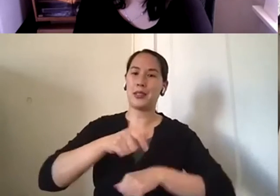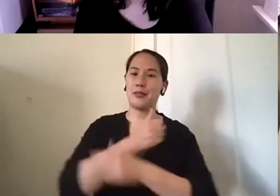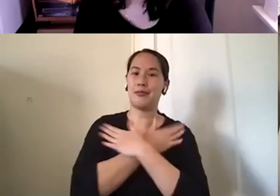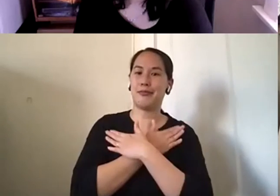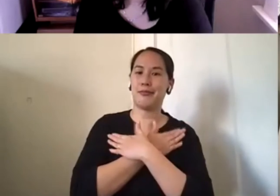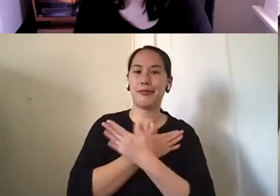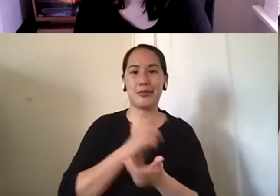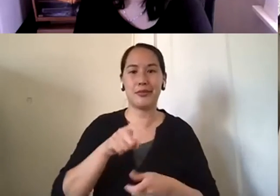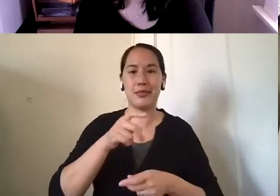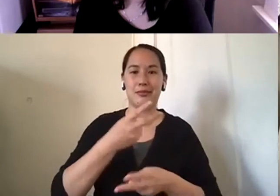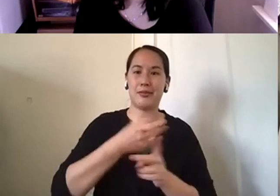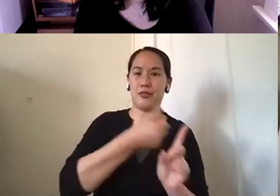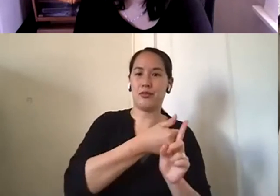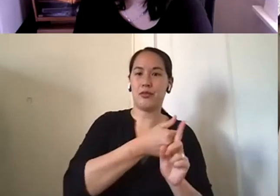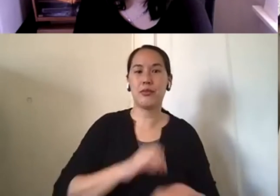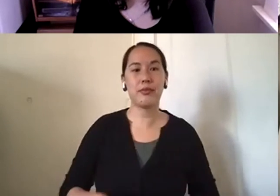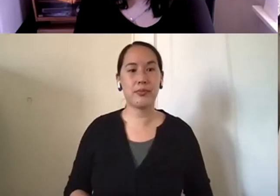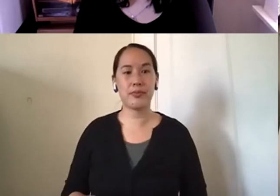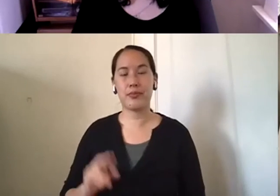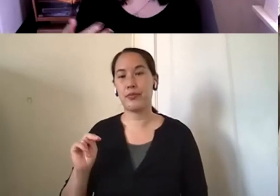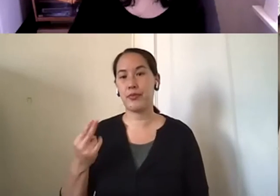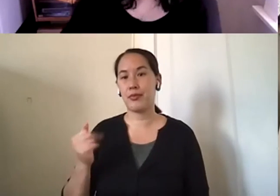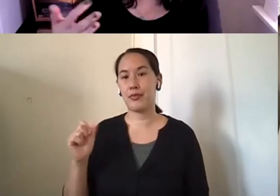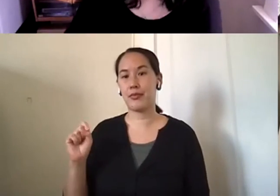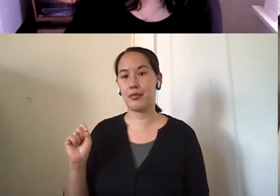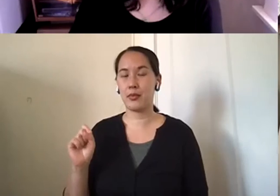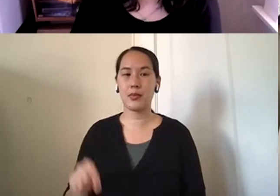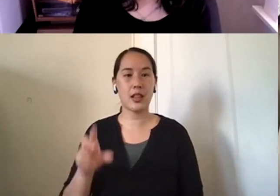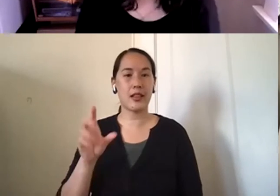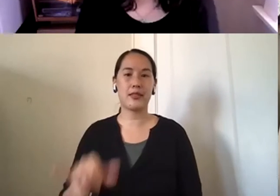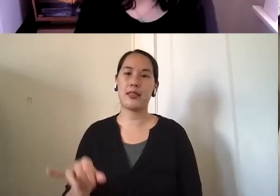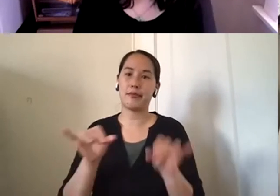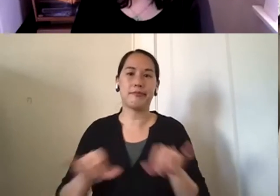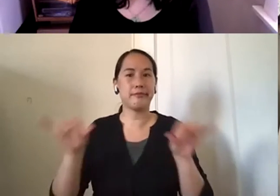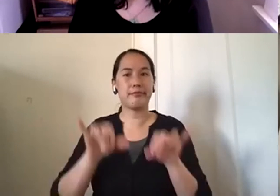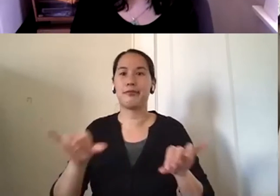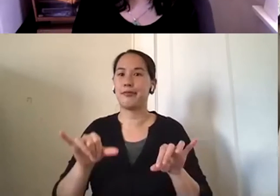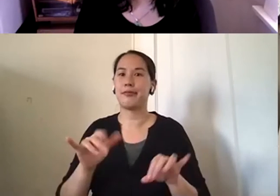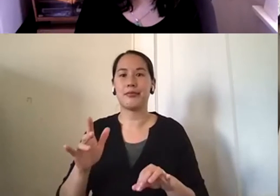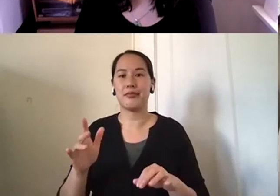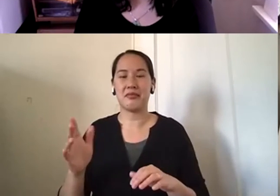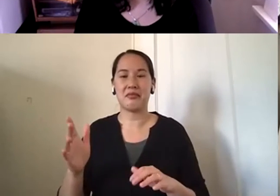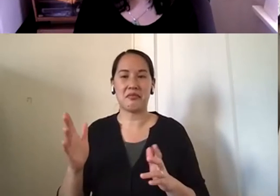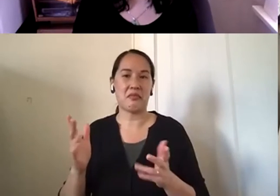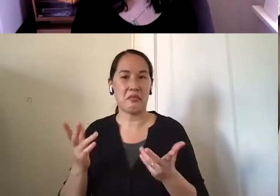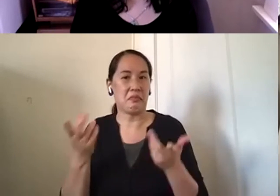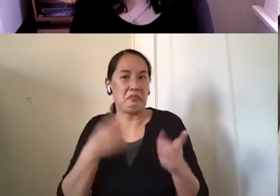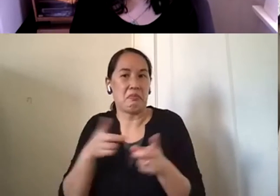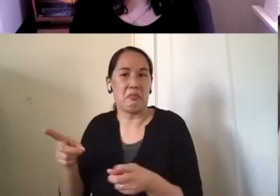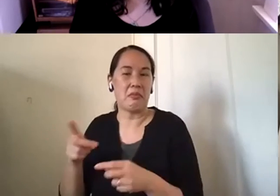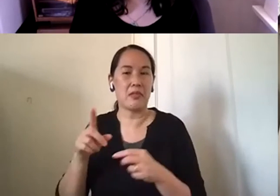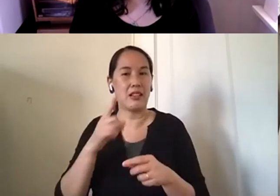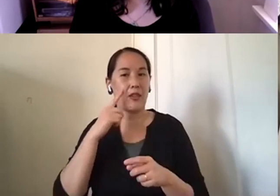I think it's an ongoing kind of very common reoccurring sentiment, I think as a caregiver kind of goes through this journey.